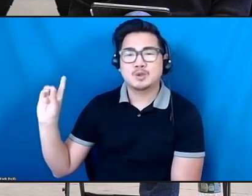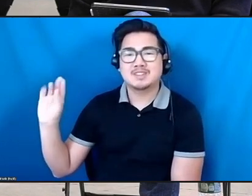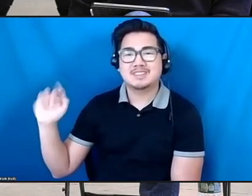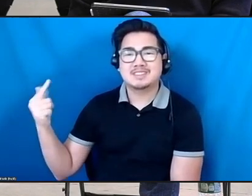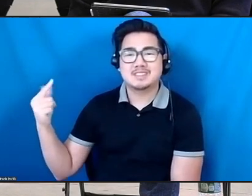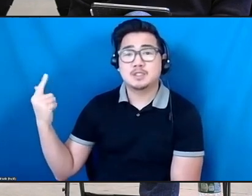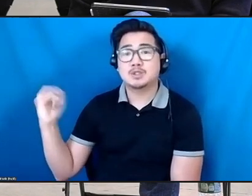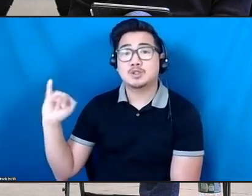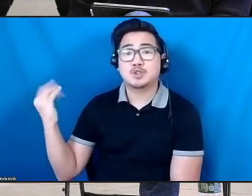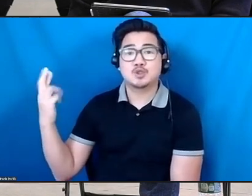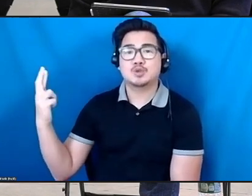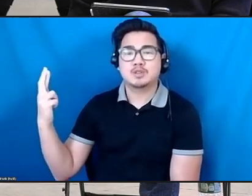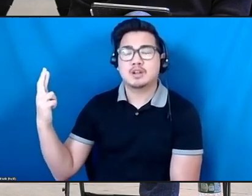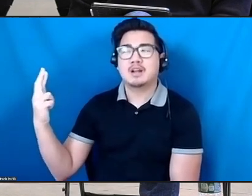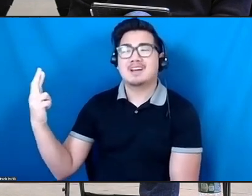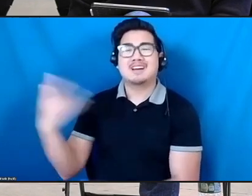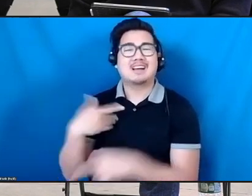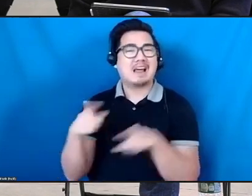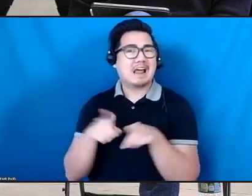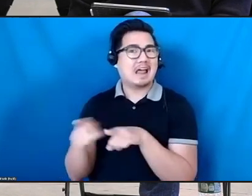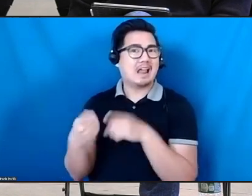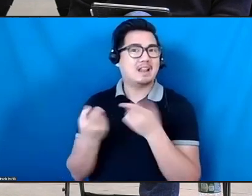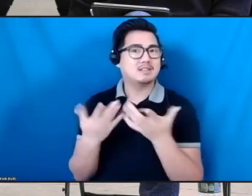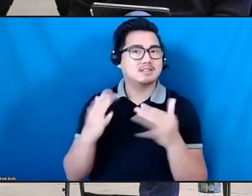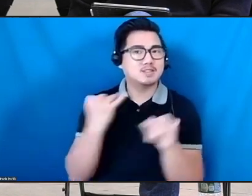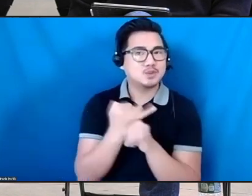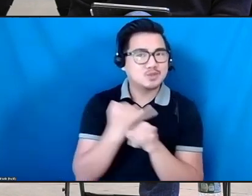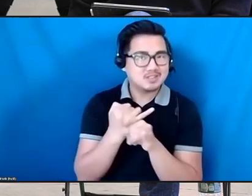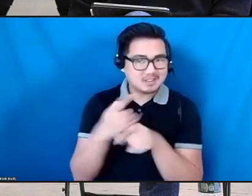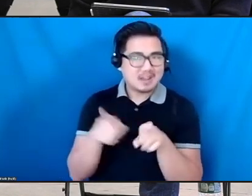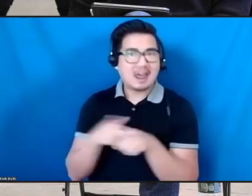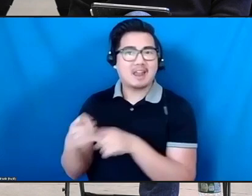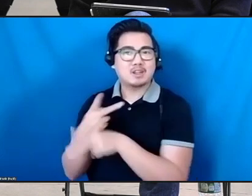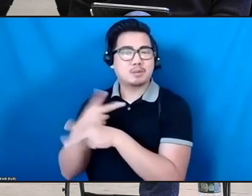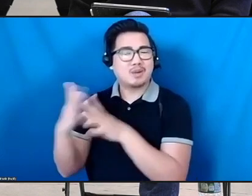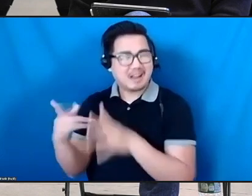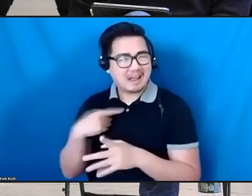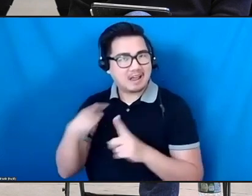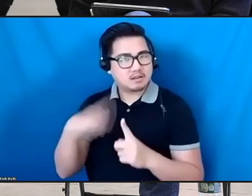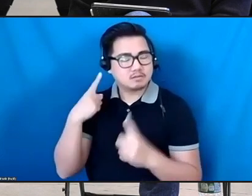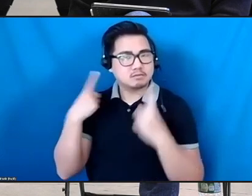organization, I keep thinking about it and me as a producer in my time of how can we,